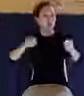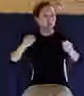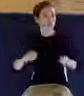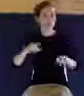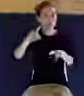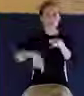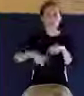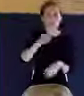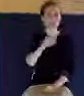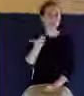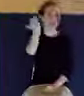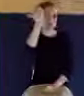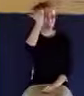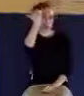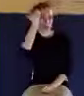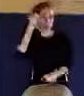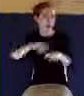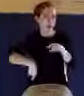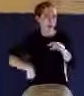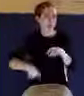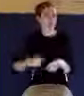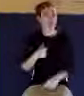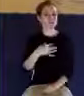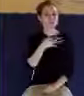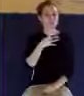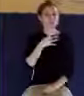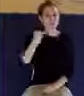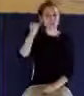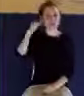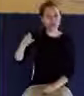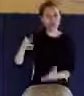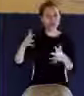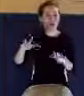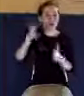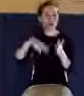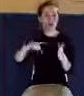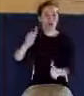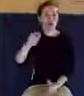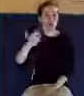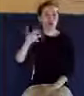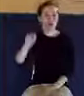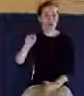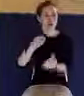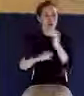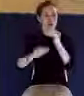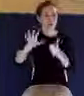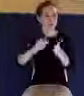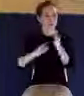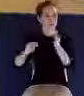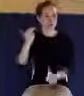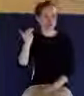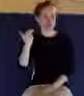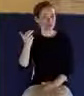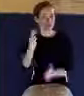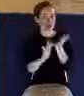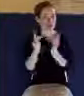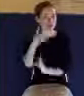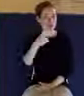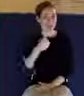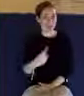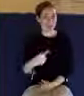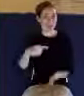And I wonder if they ever read 1 John 5.13. Look at the verse again. These things have I written unto you,